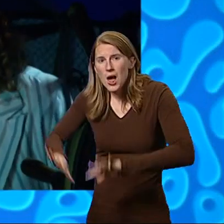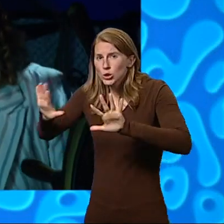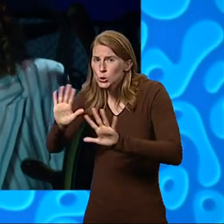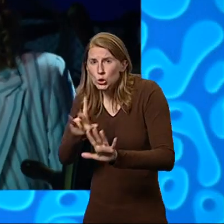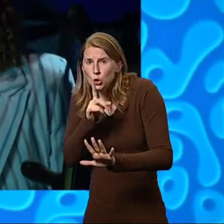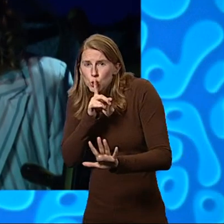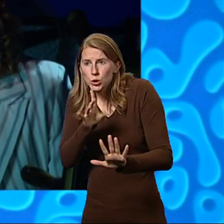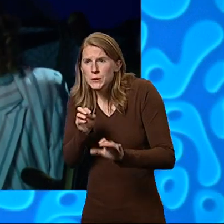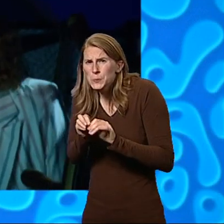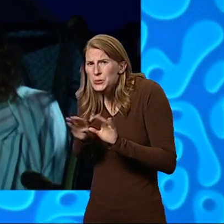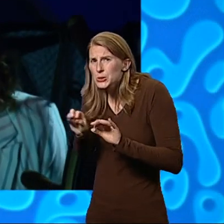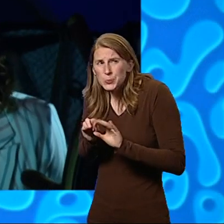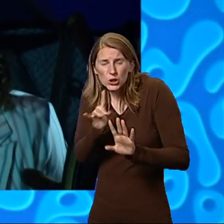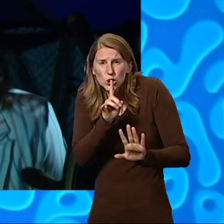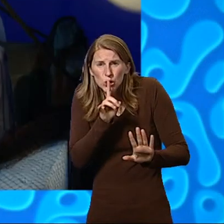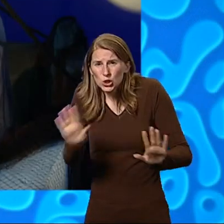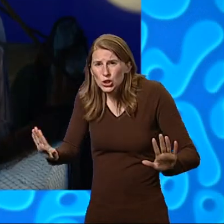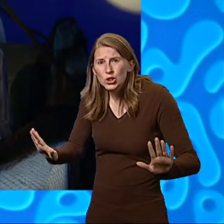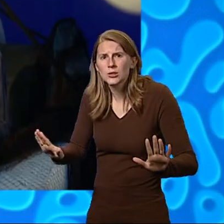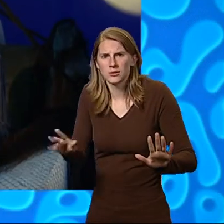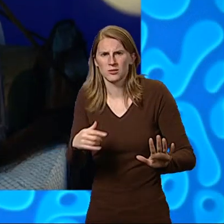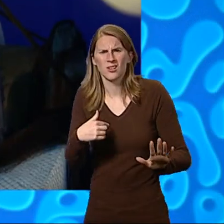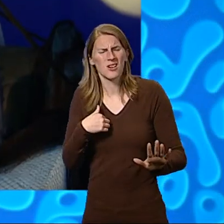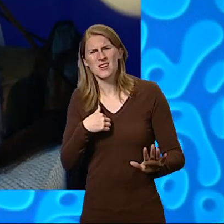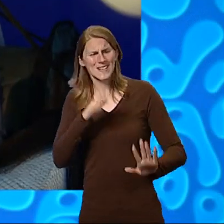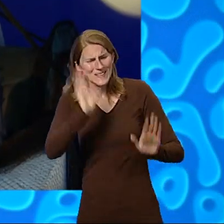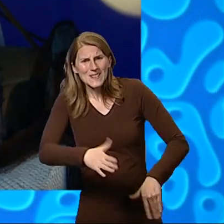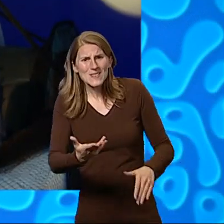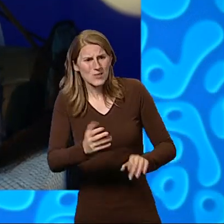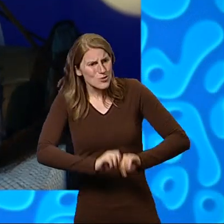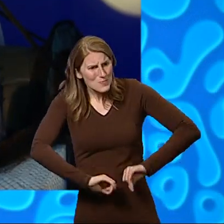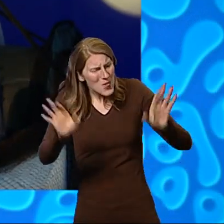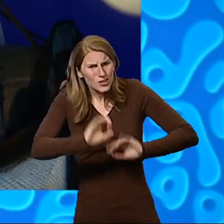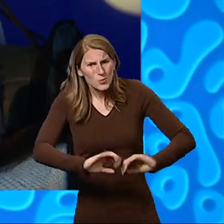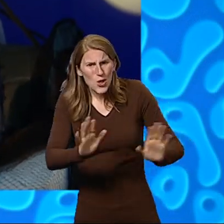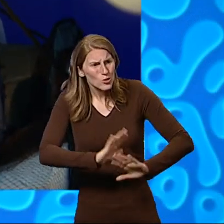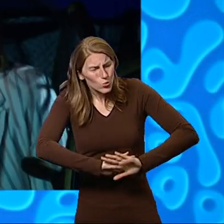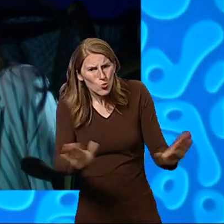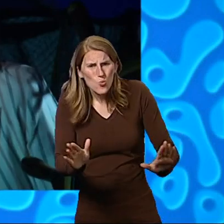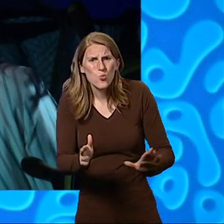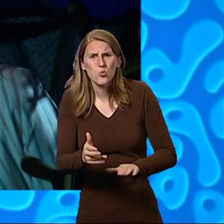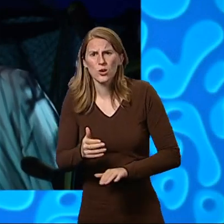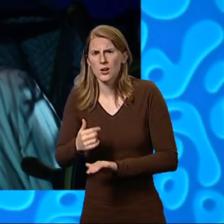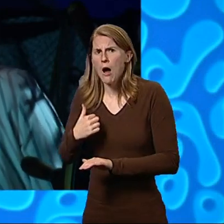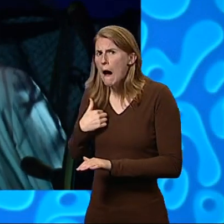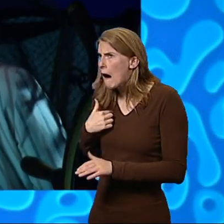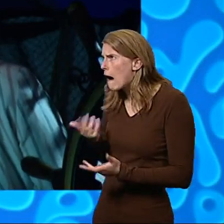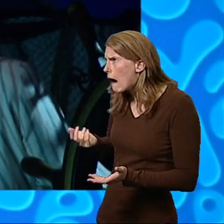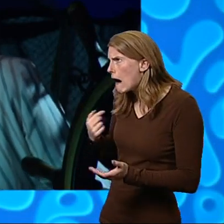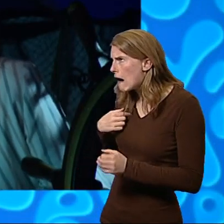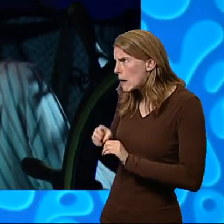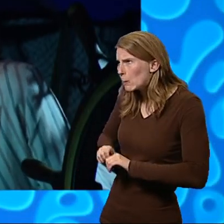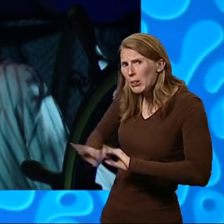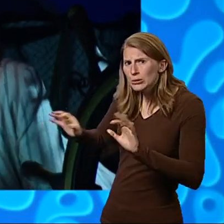Splish, splish, whispered Lily. I said no splashing, hissed Boris. I wasn't. I was